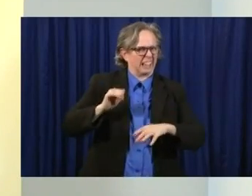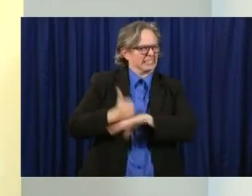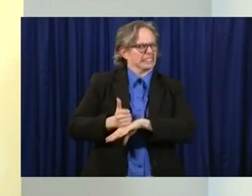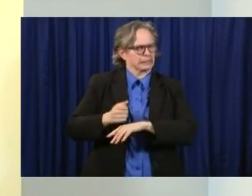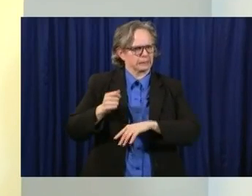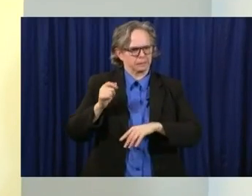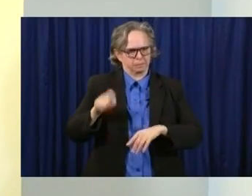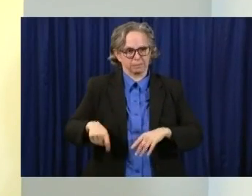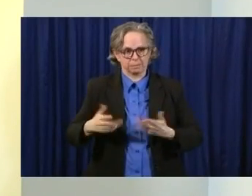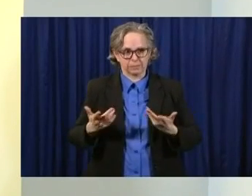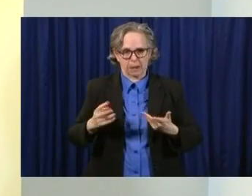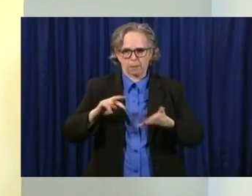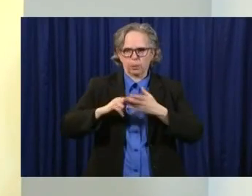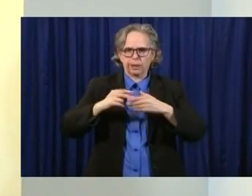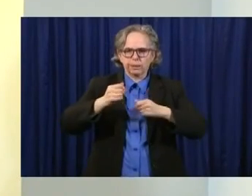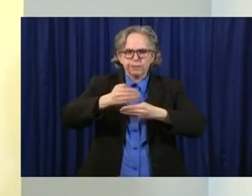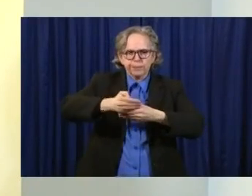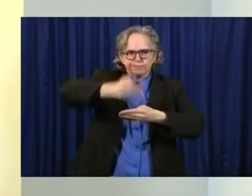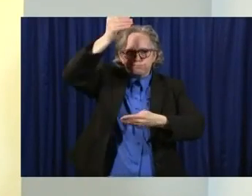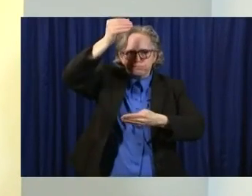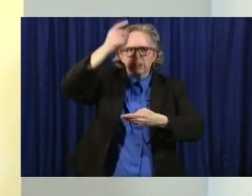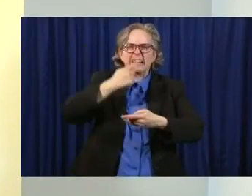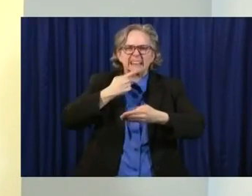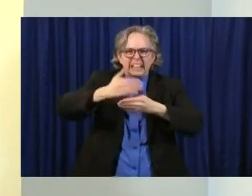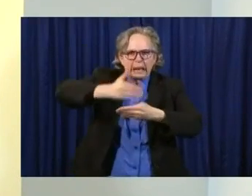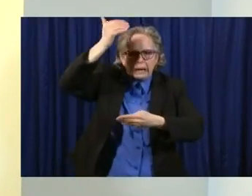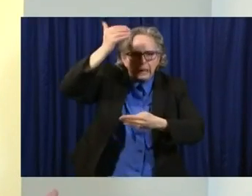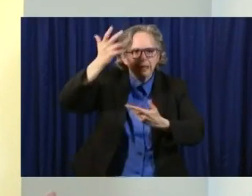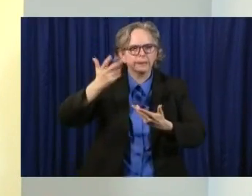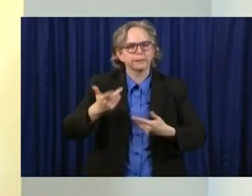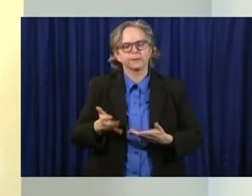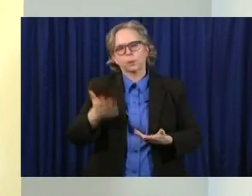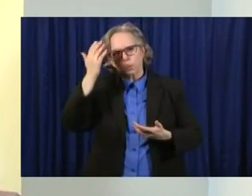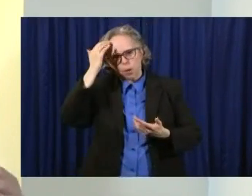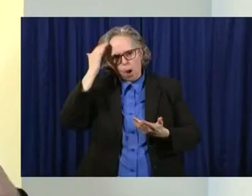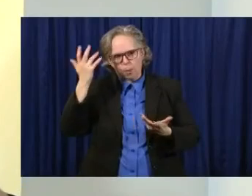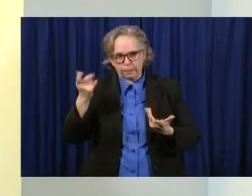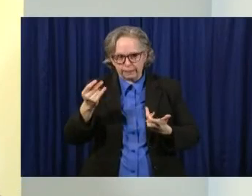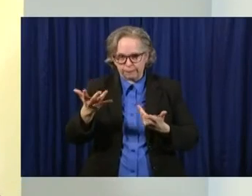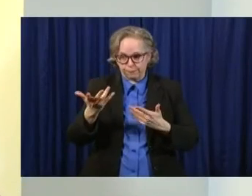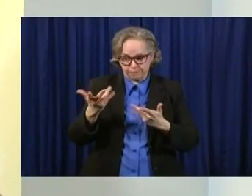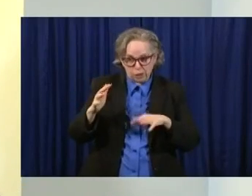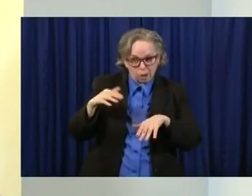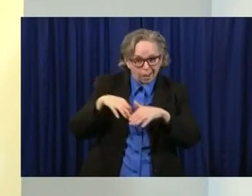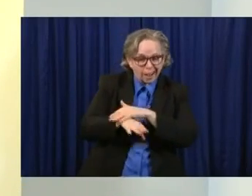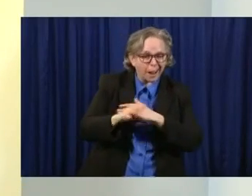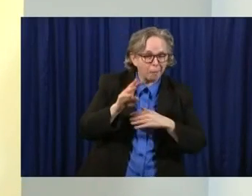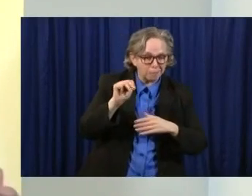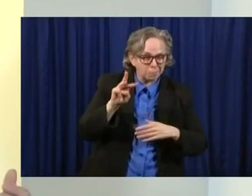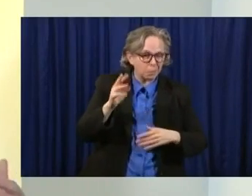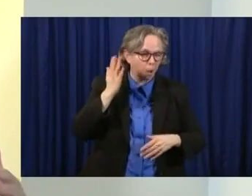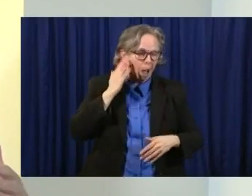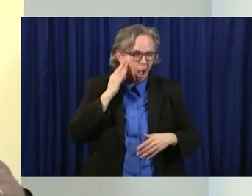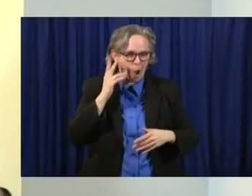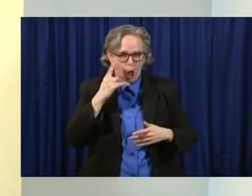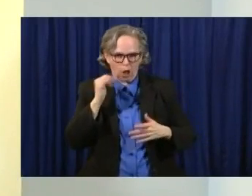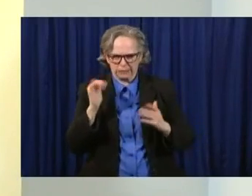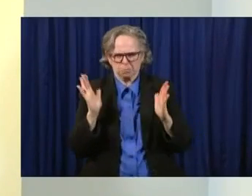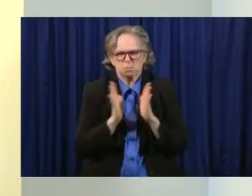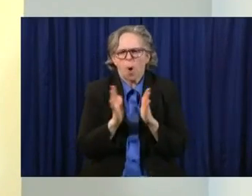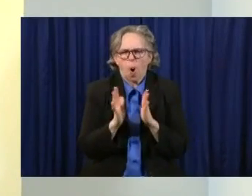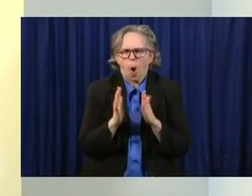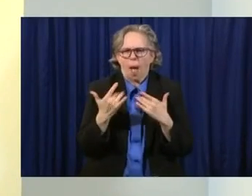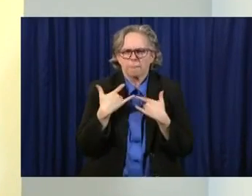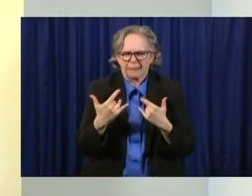and such. As you know from an experience at the BMV, there can be a small waiting area and